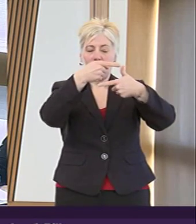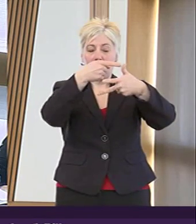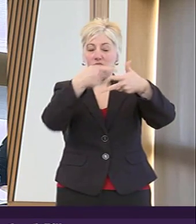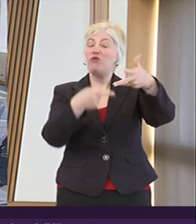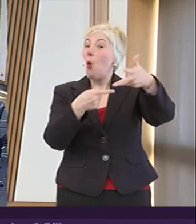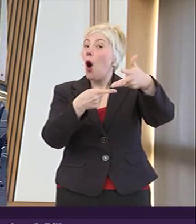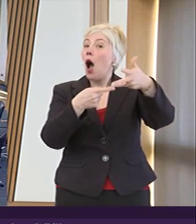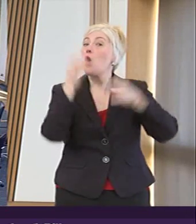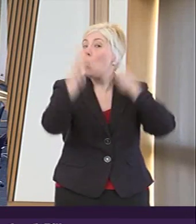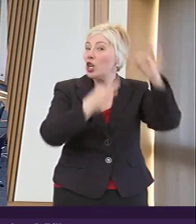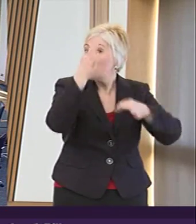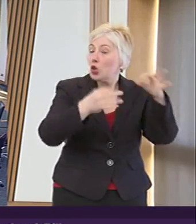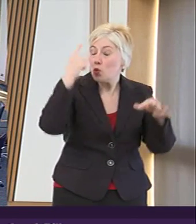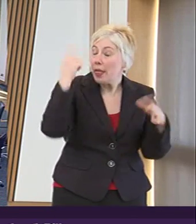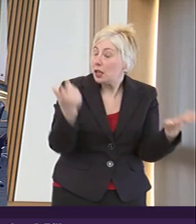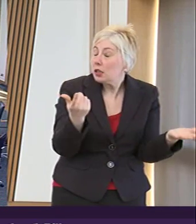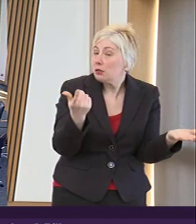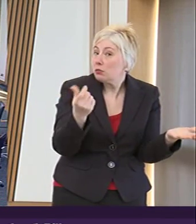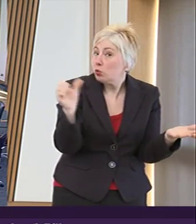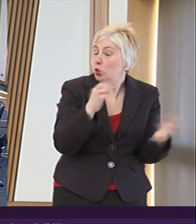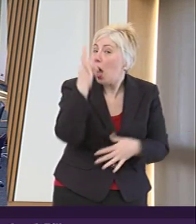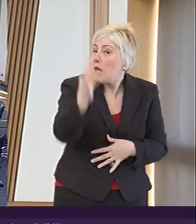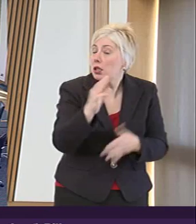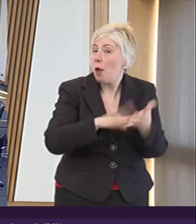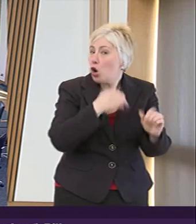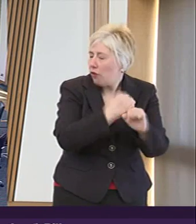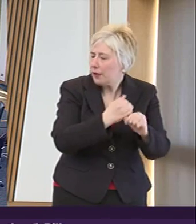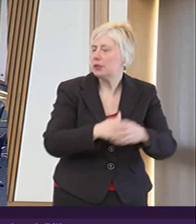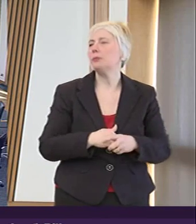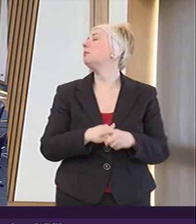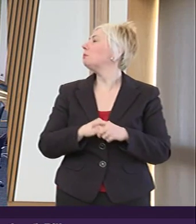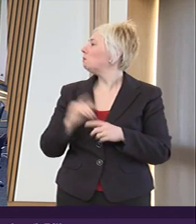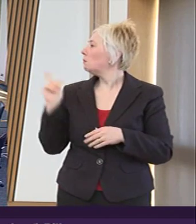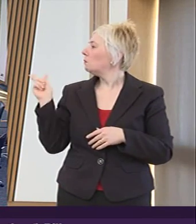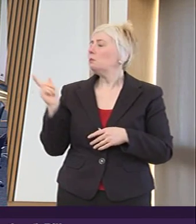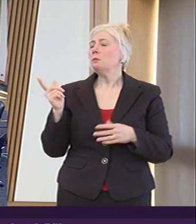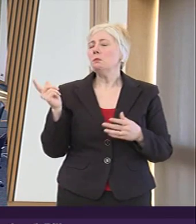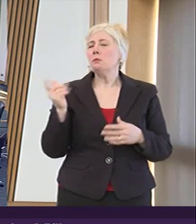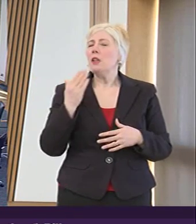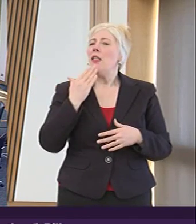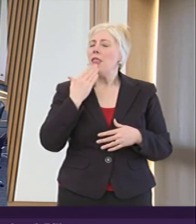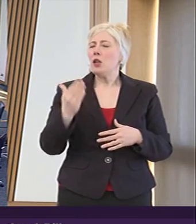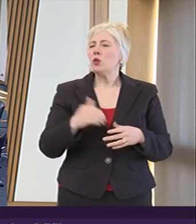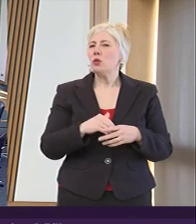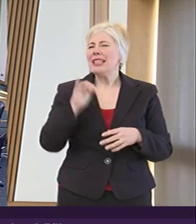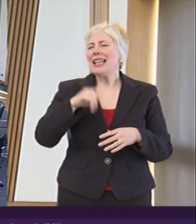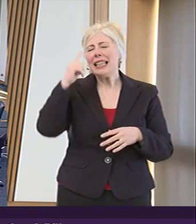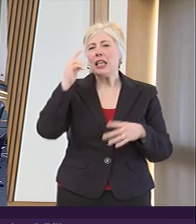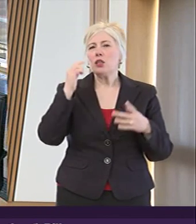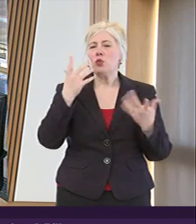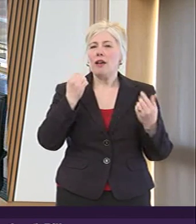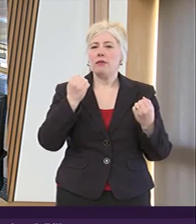steward thank you very much convener I think it's clear that the power to issue guidance